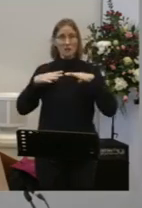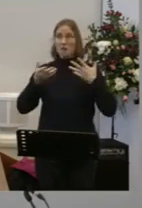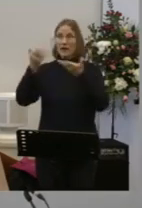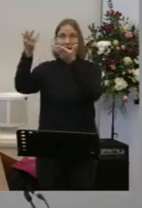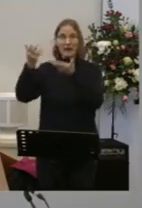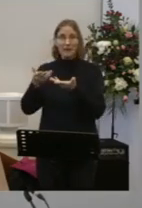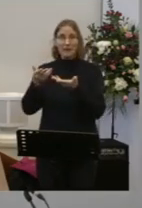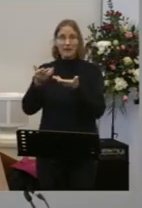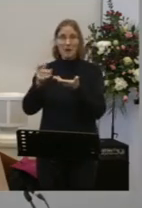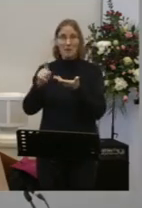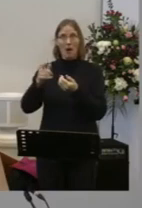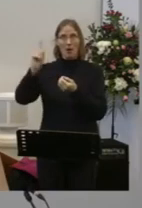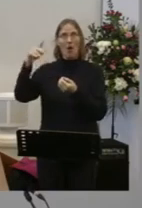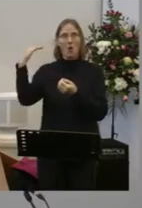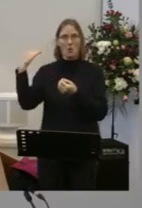costly for God